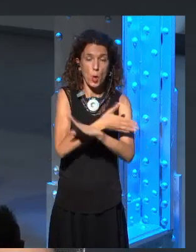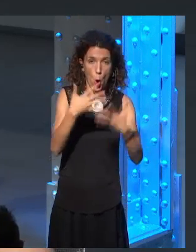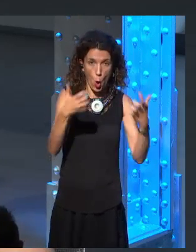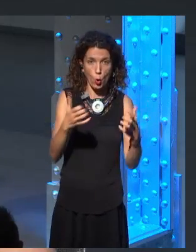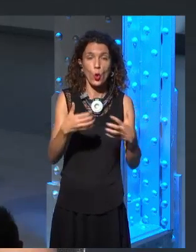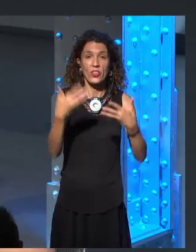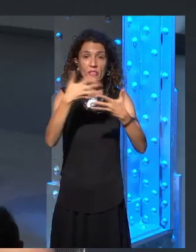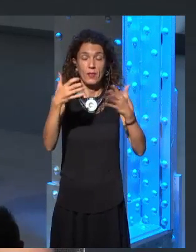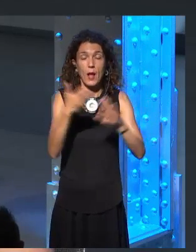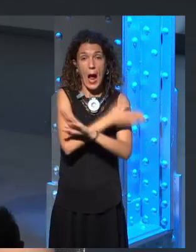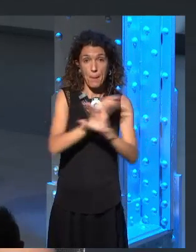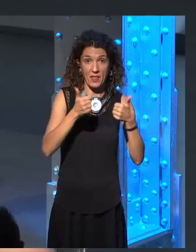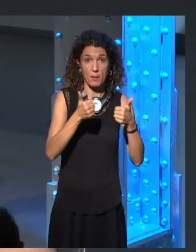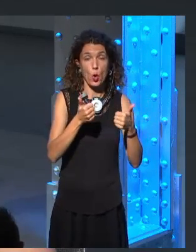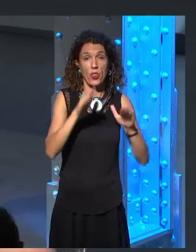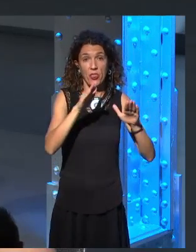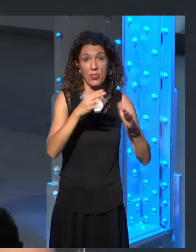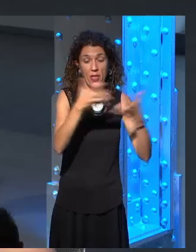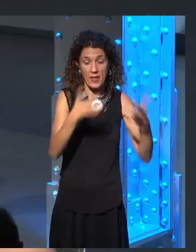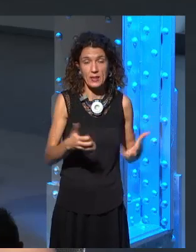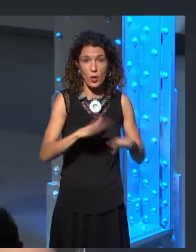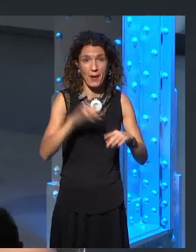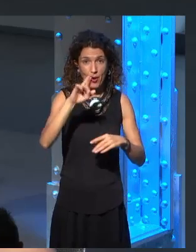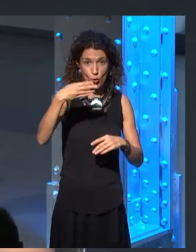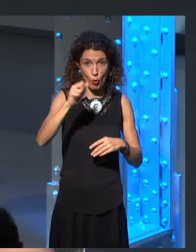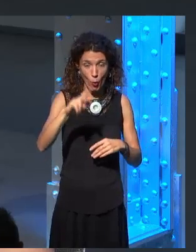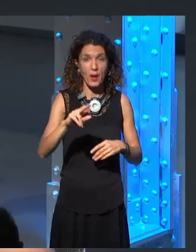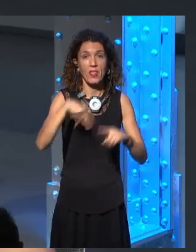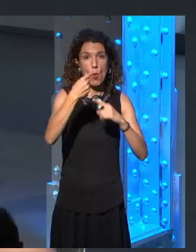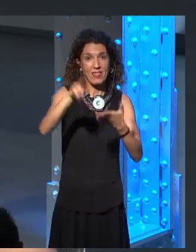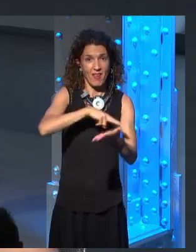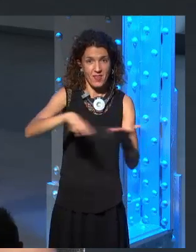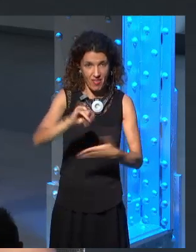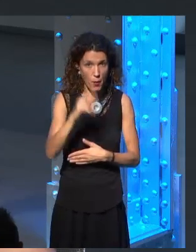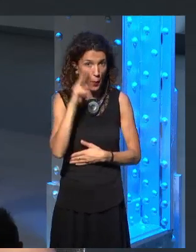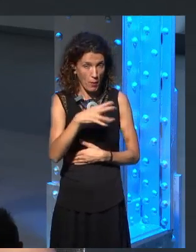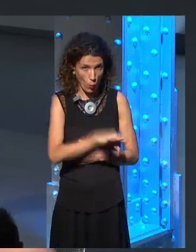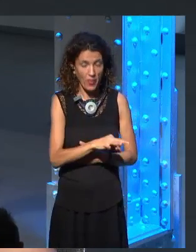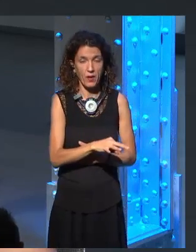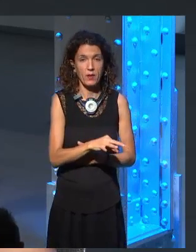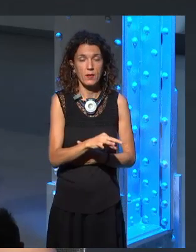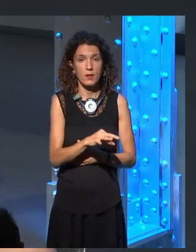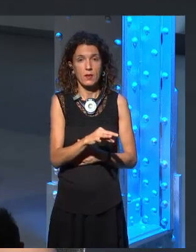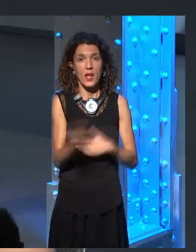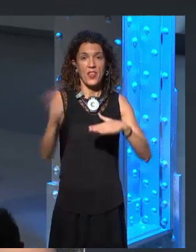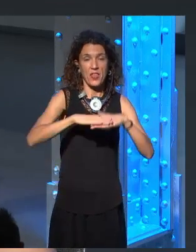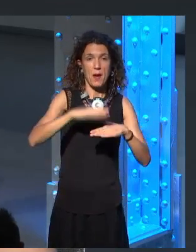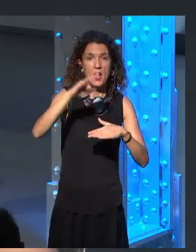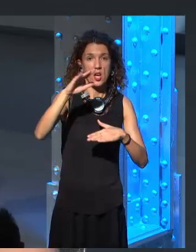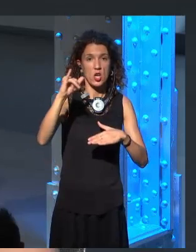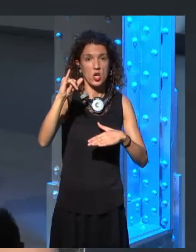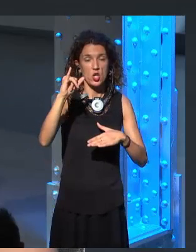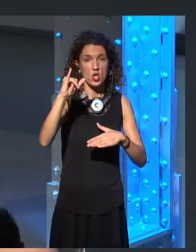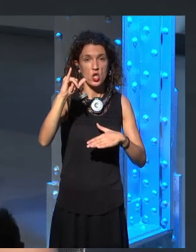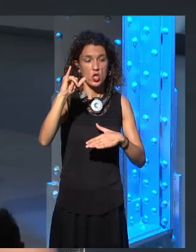And then you can see that it has been scratched out. And then Joffrey was written in, and then Joffrey was scratched out, and Tommen was written in.